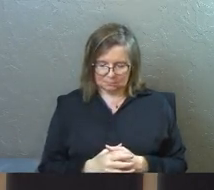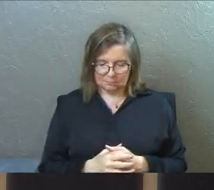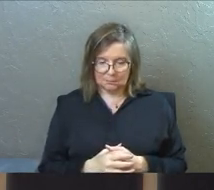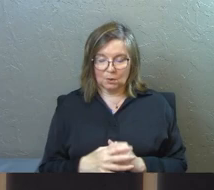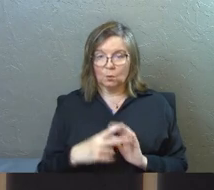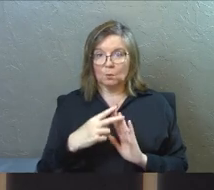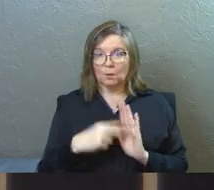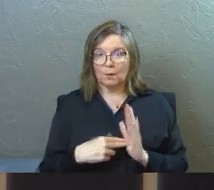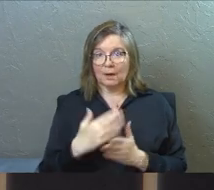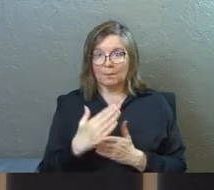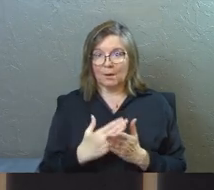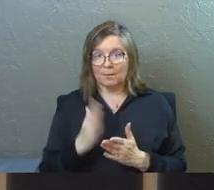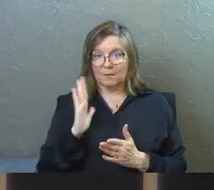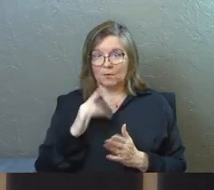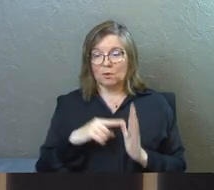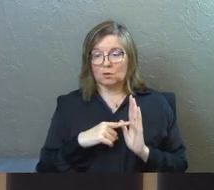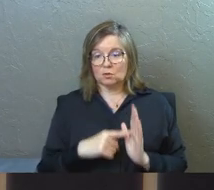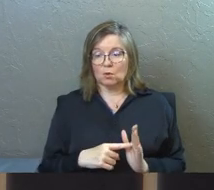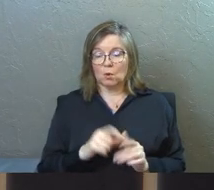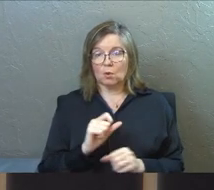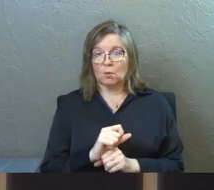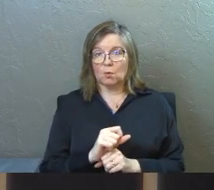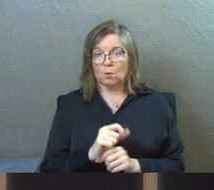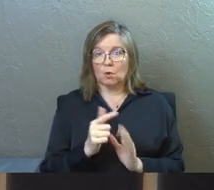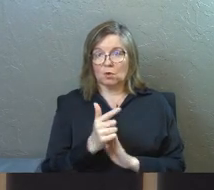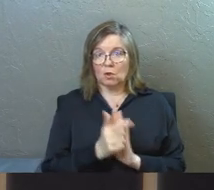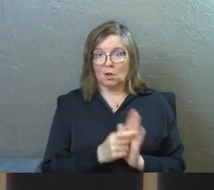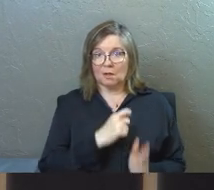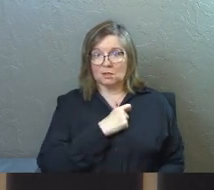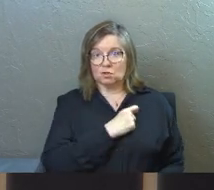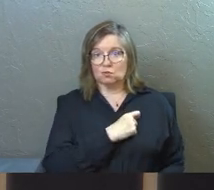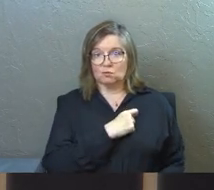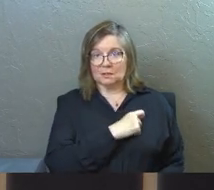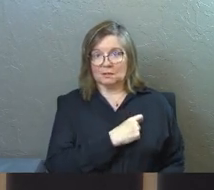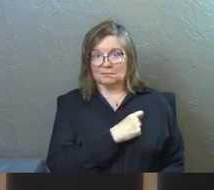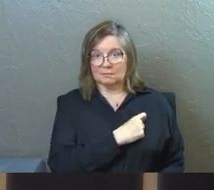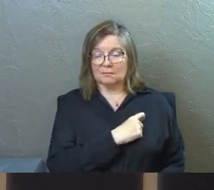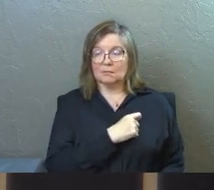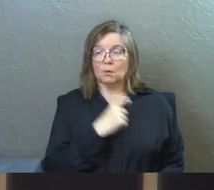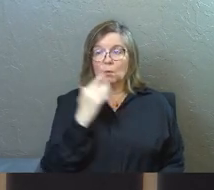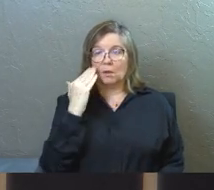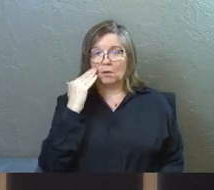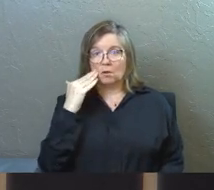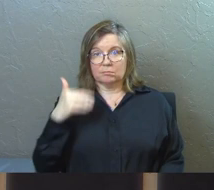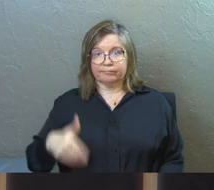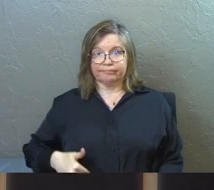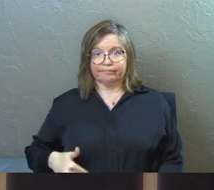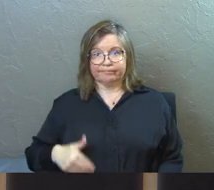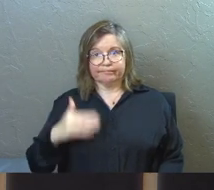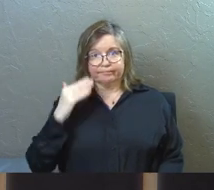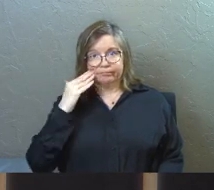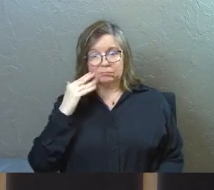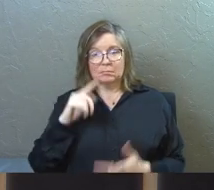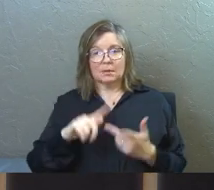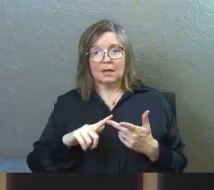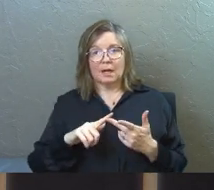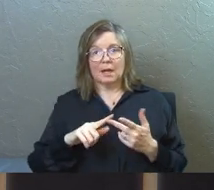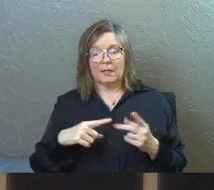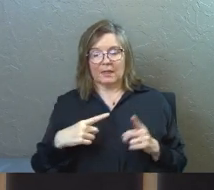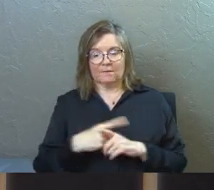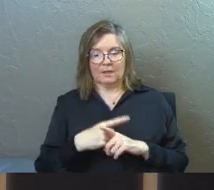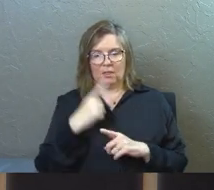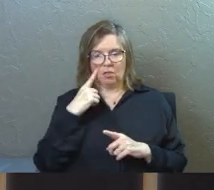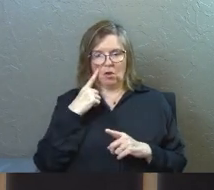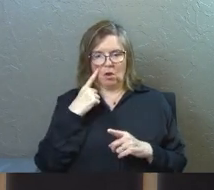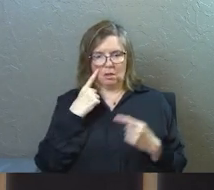We read part of this earlier. says, show that the work of the law is written on their hearts while their conscience also bears witness, and their conflicting